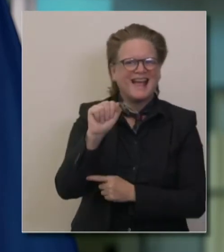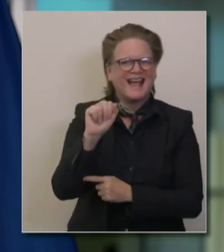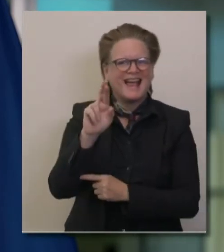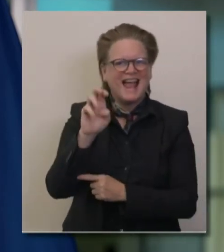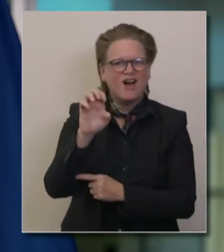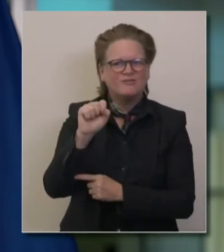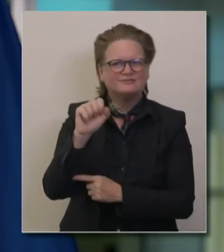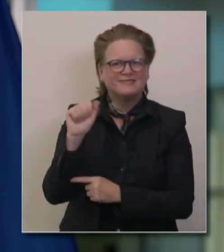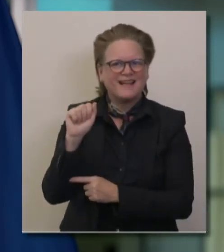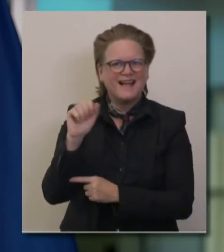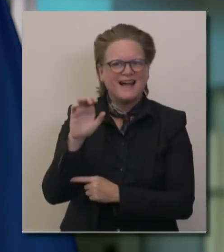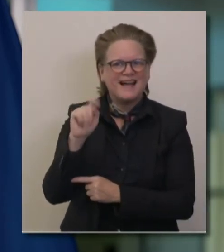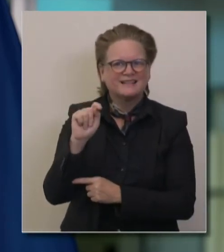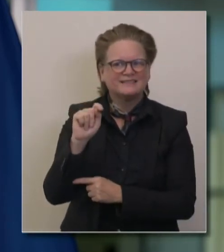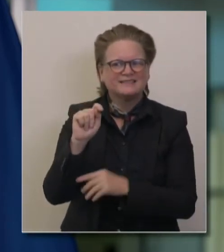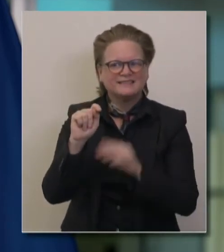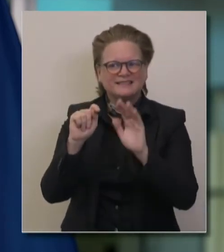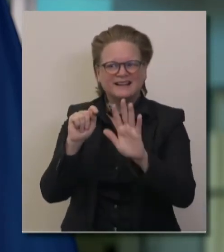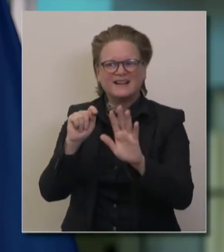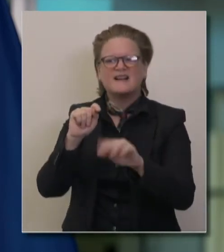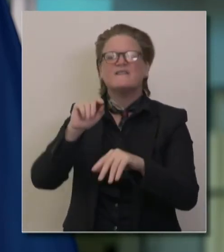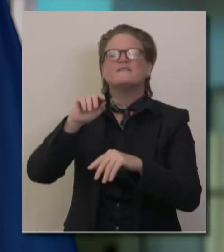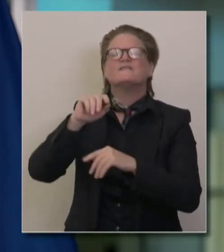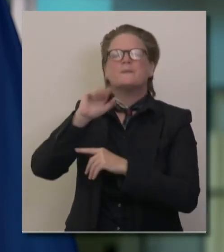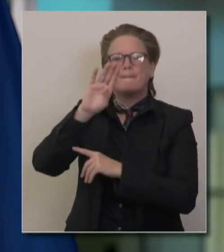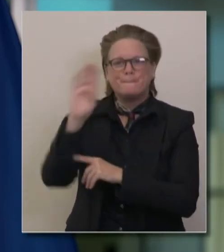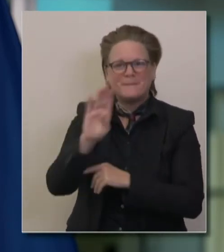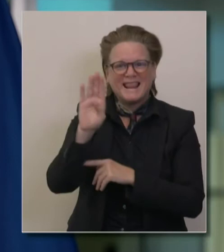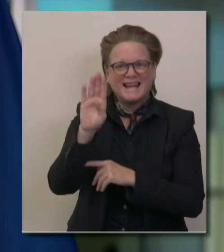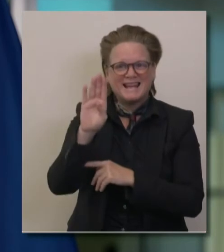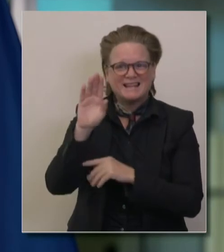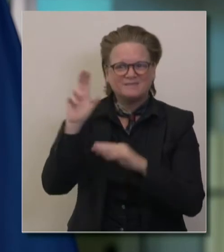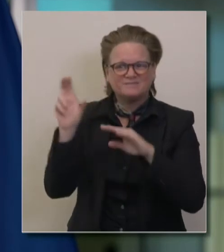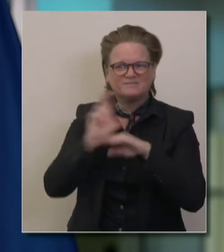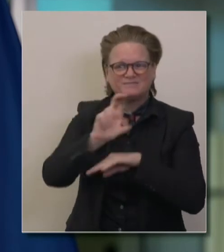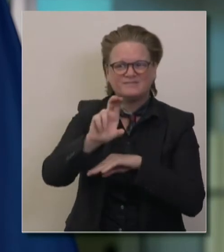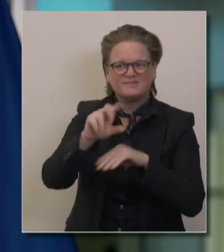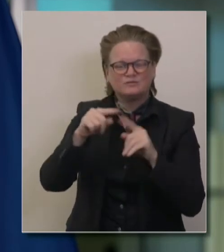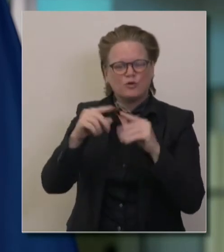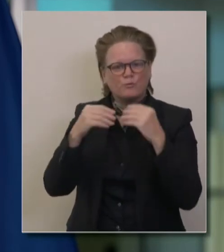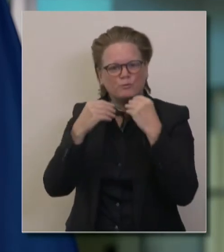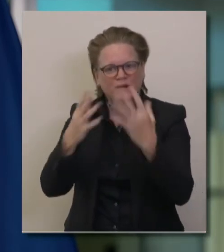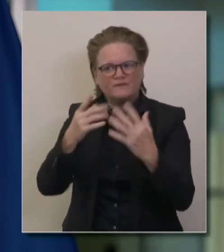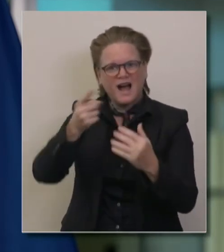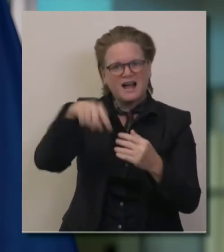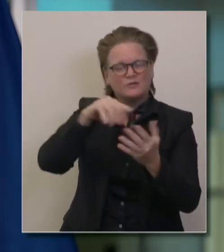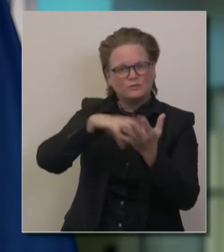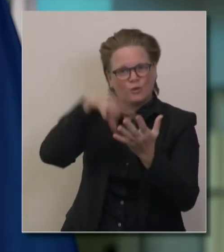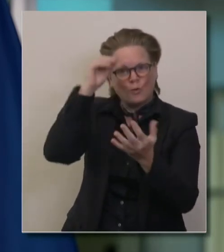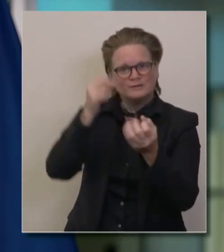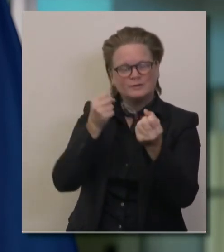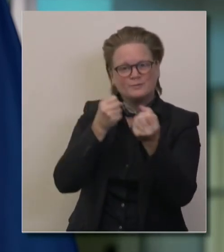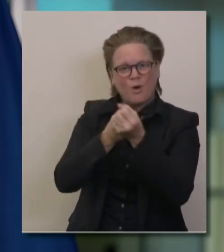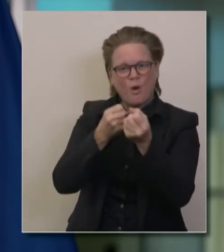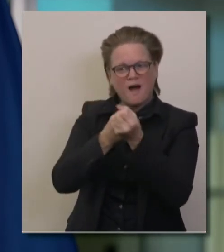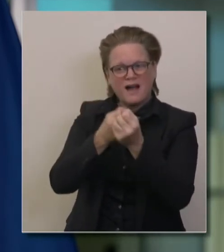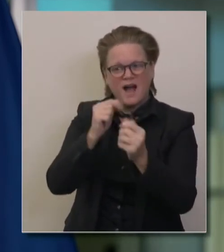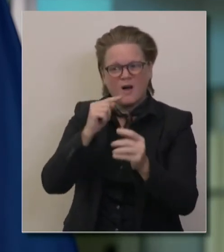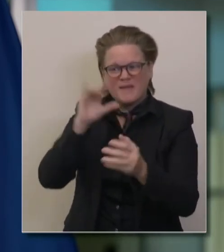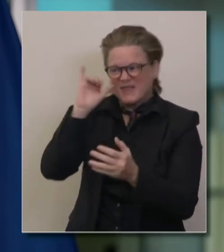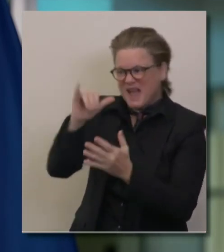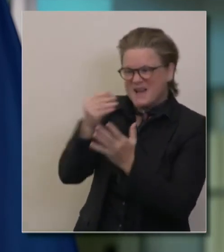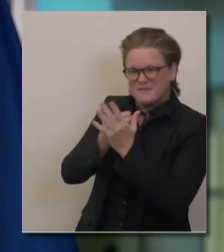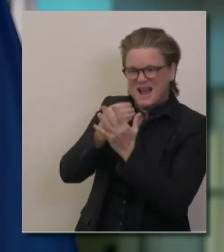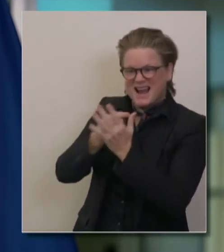.4 billion, focused on learning supports. The overwhelming majority of that was money that is set aside